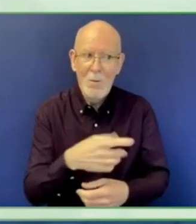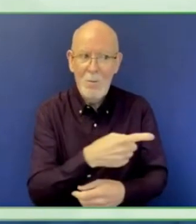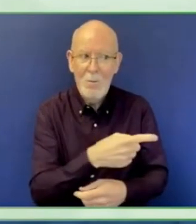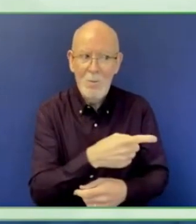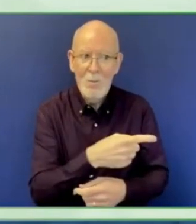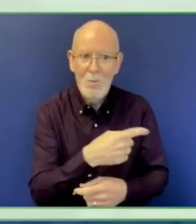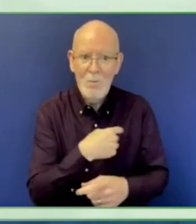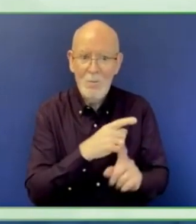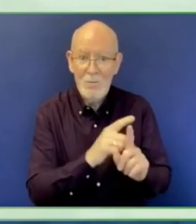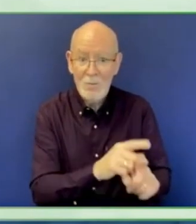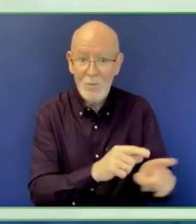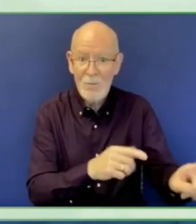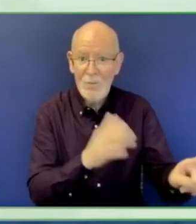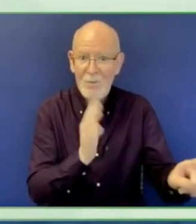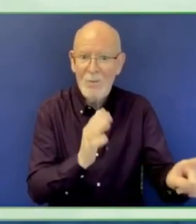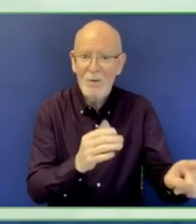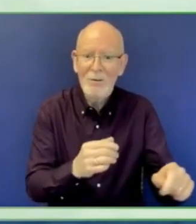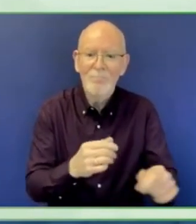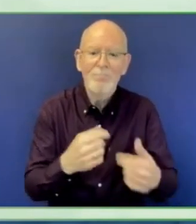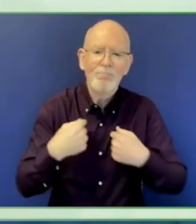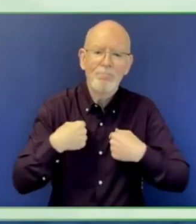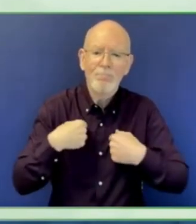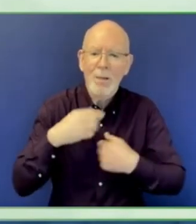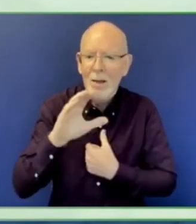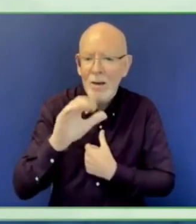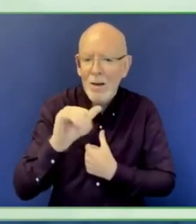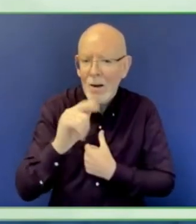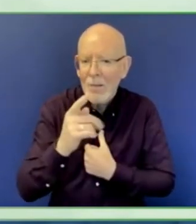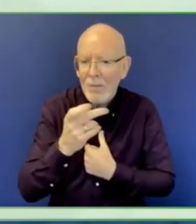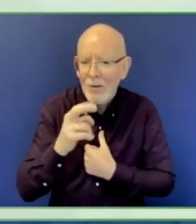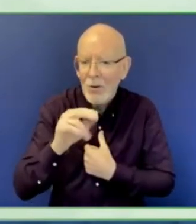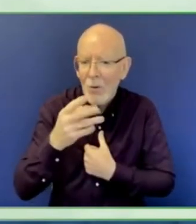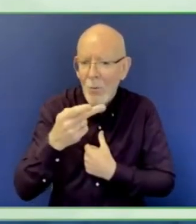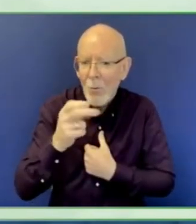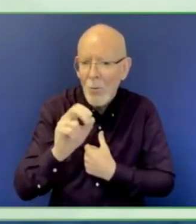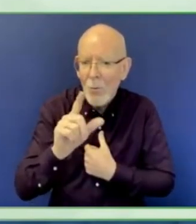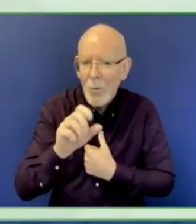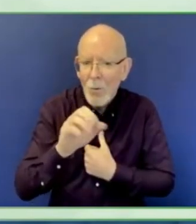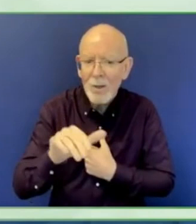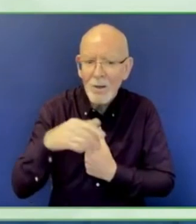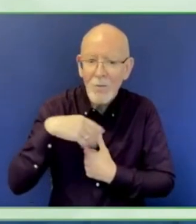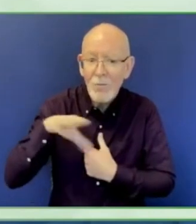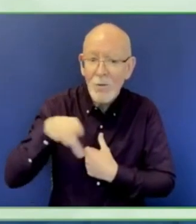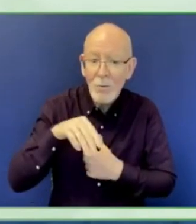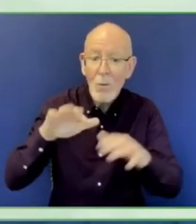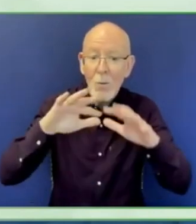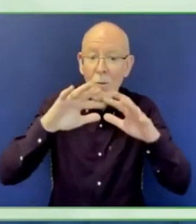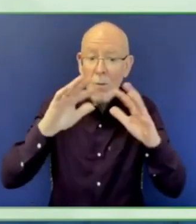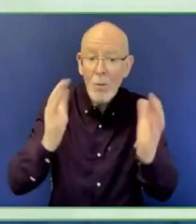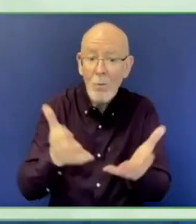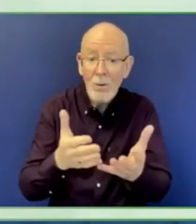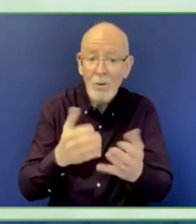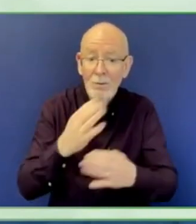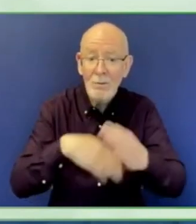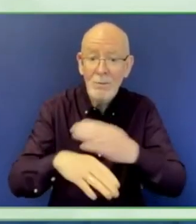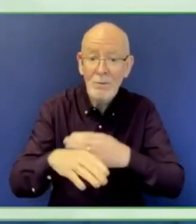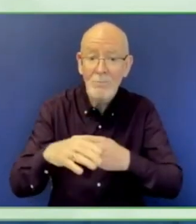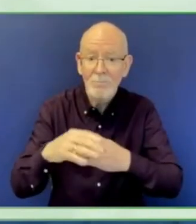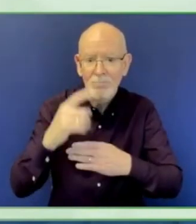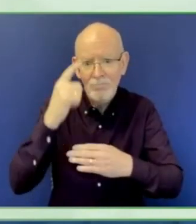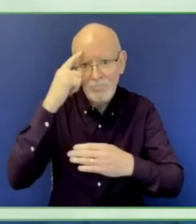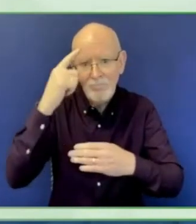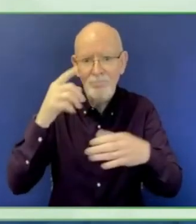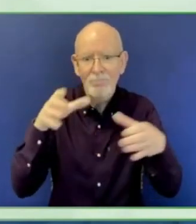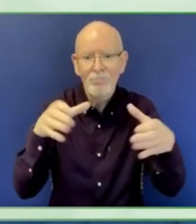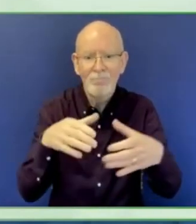So I'm going to talk today about accelerating AT innovation and some of the work that we've done in the Global Disability Innovation